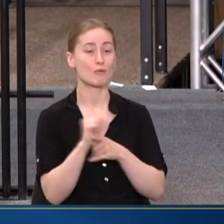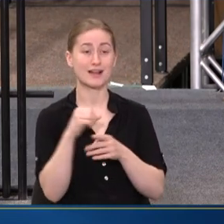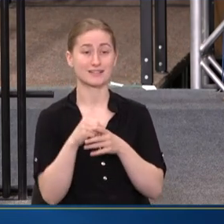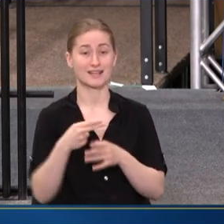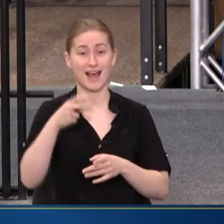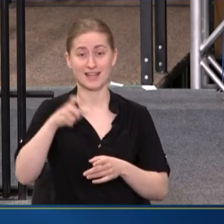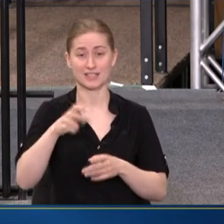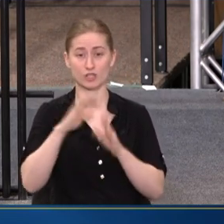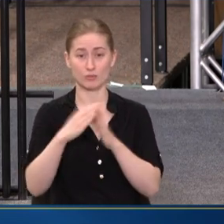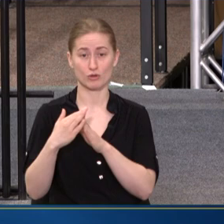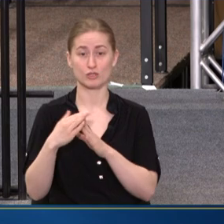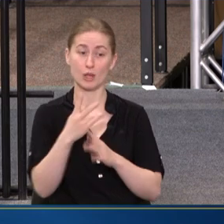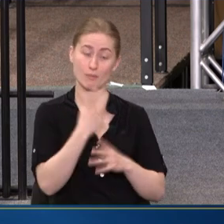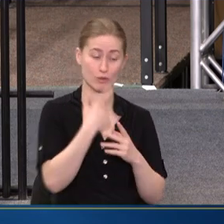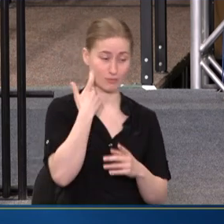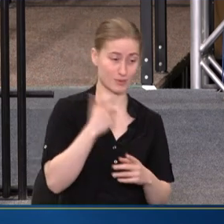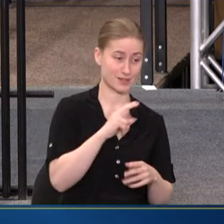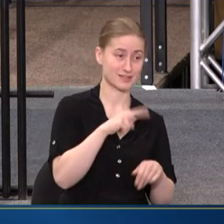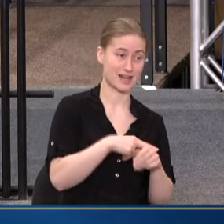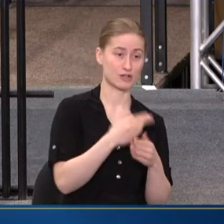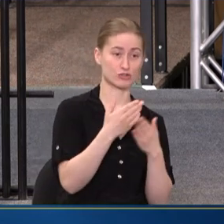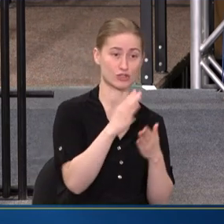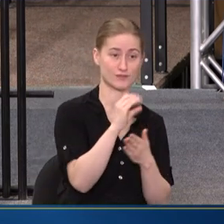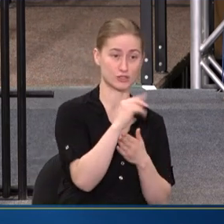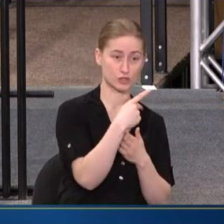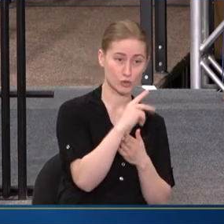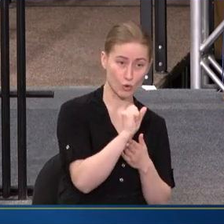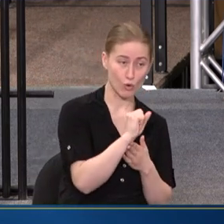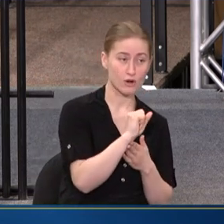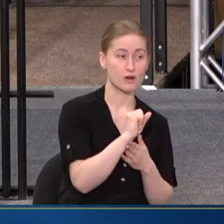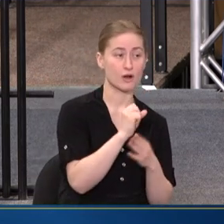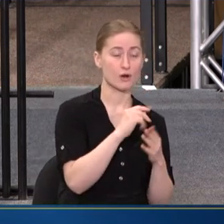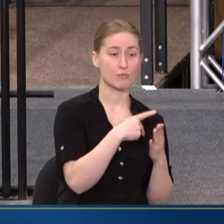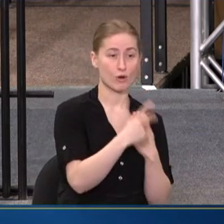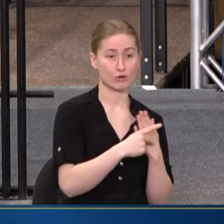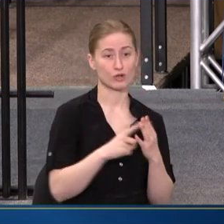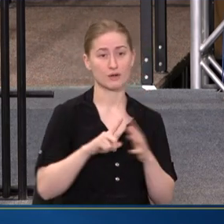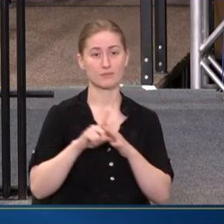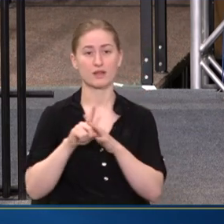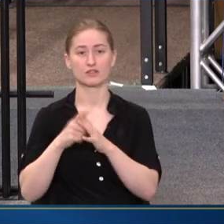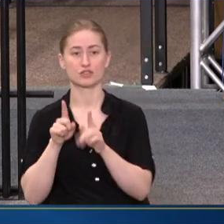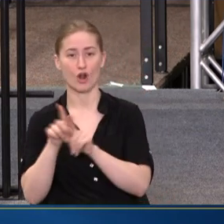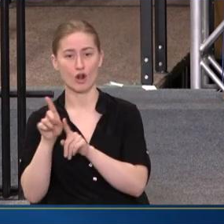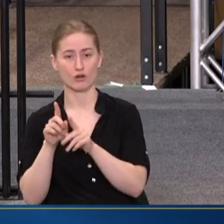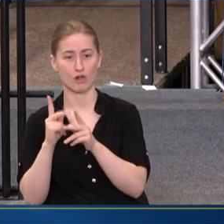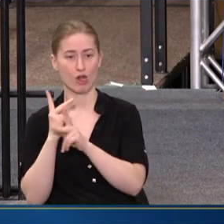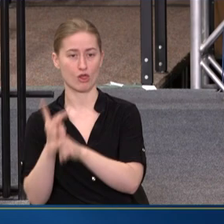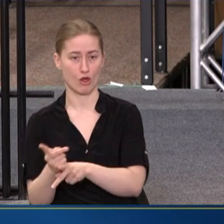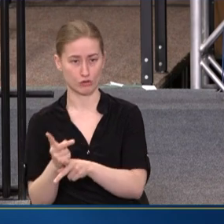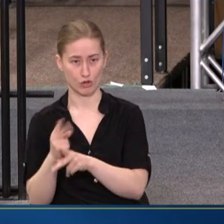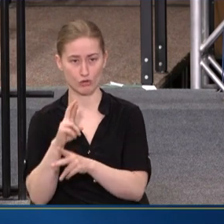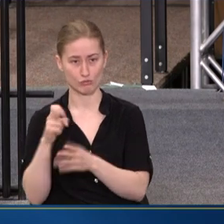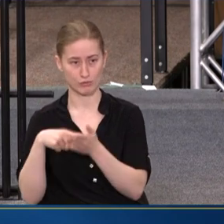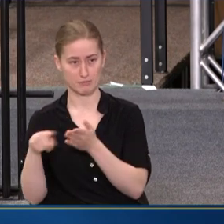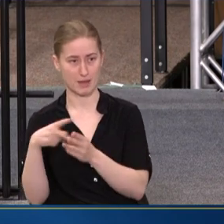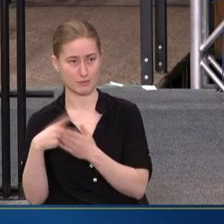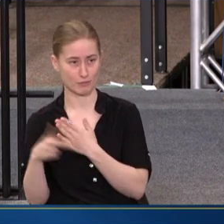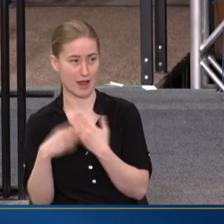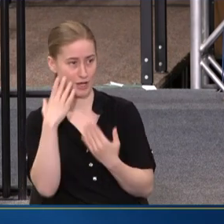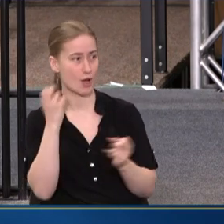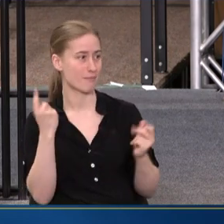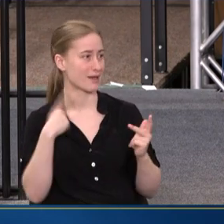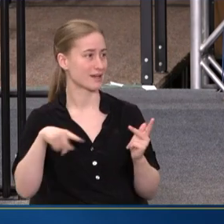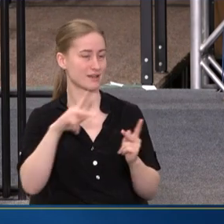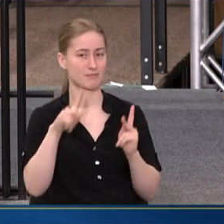THANKS TO BOTH THE NATIONAL HEALTH SERVICE CORE PROGRAM AND THE STAR LOAN REPAYMENT PROGRAM, WHICH I KNOW MANY PEOPLE IN THIS